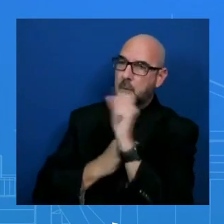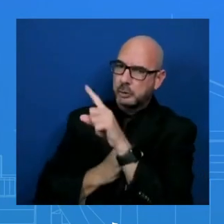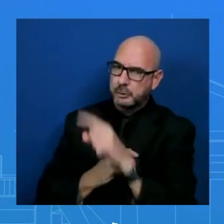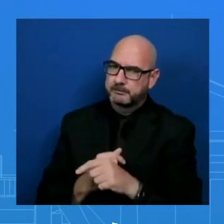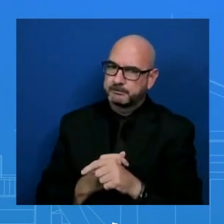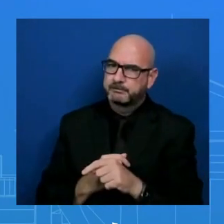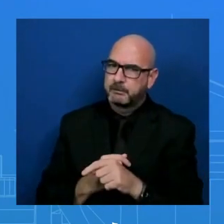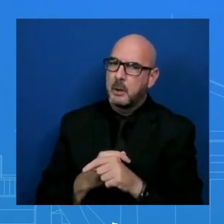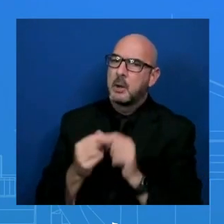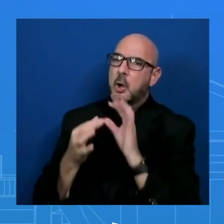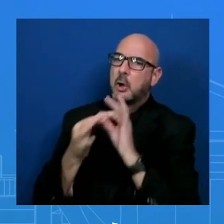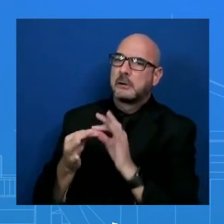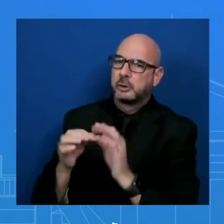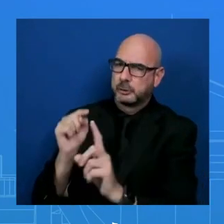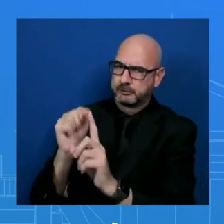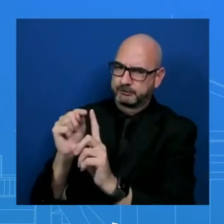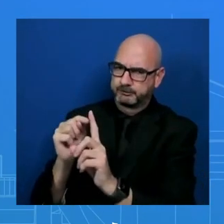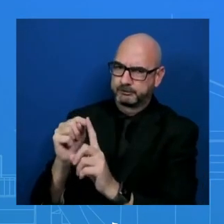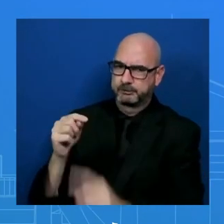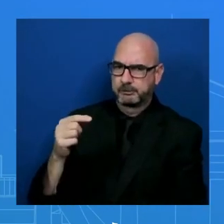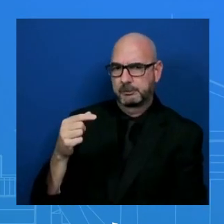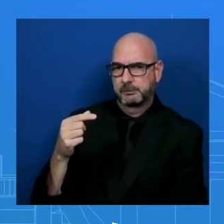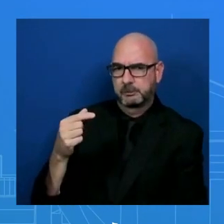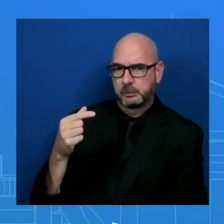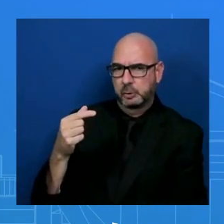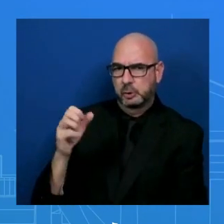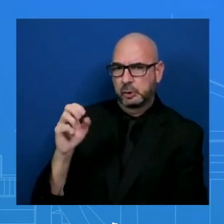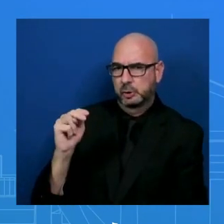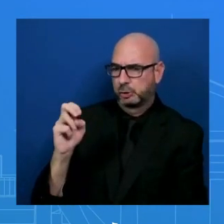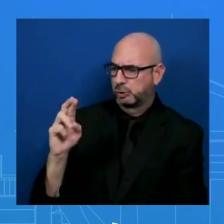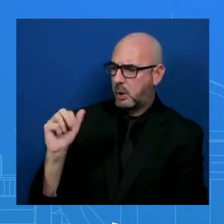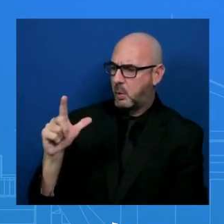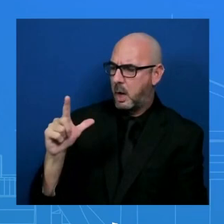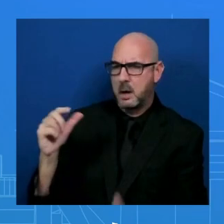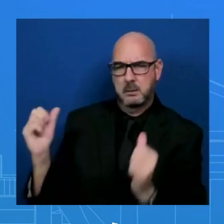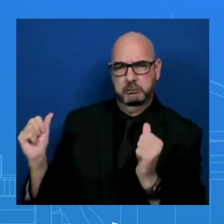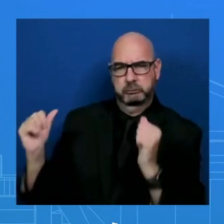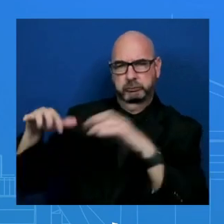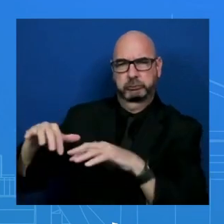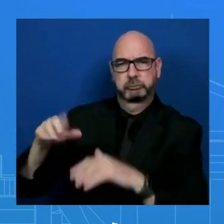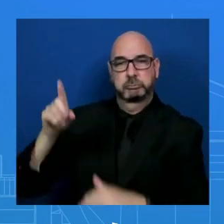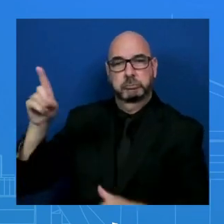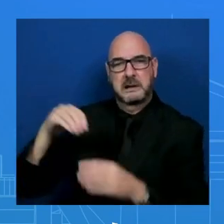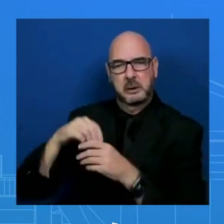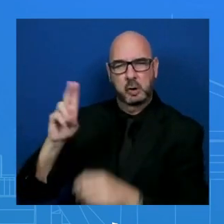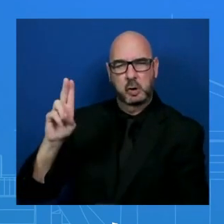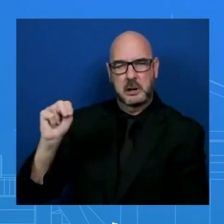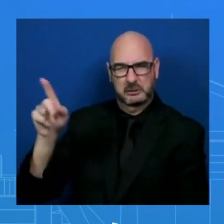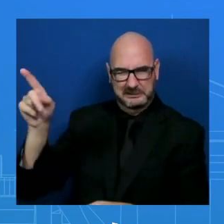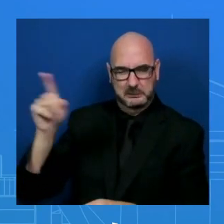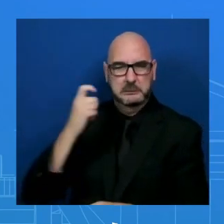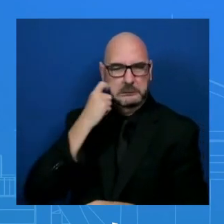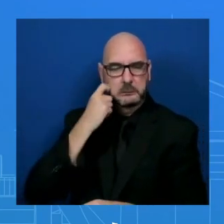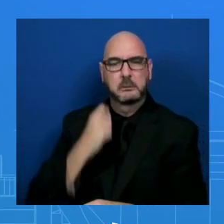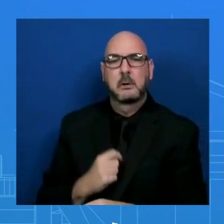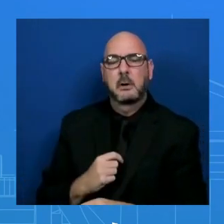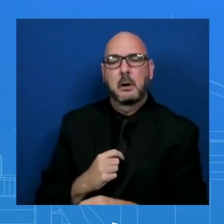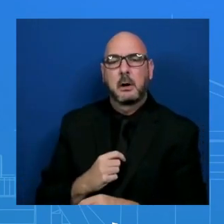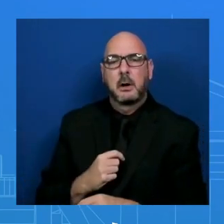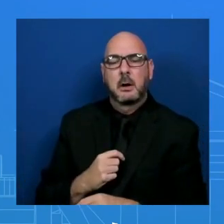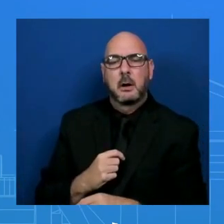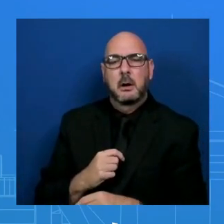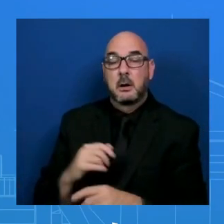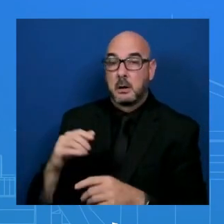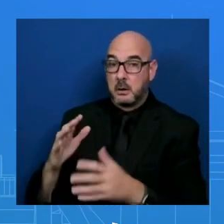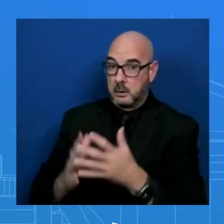at the UN, what kind of priority of it is it – it, pardon me – for the administration to pass a